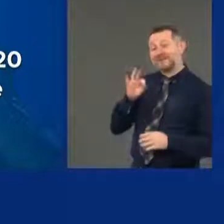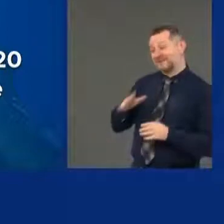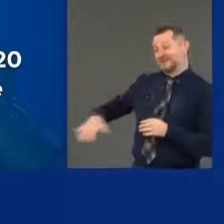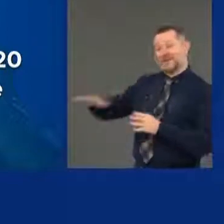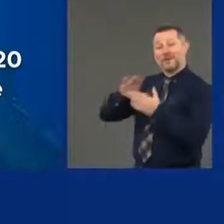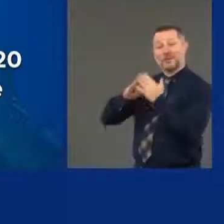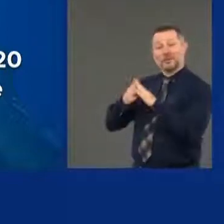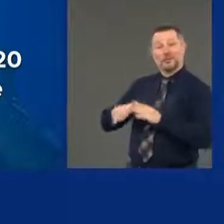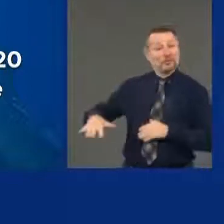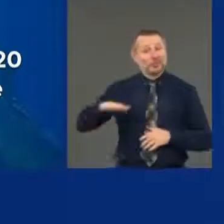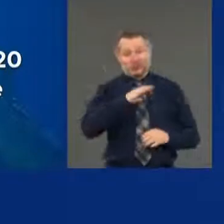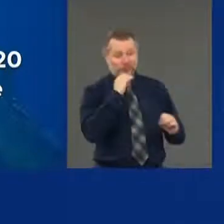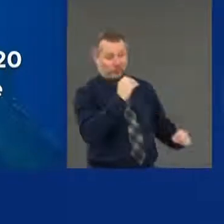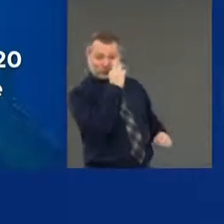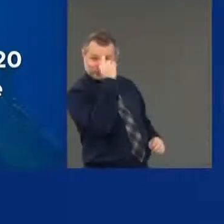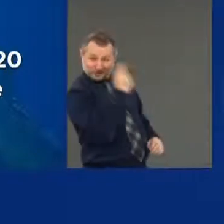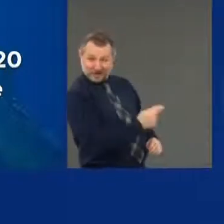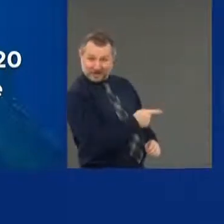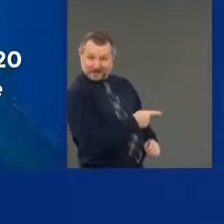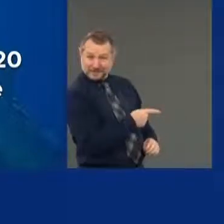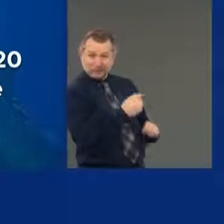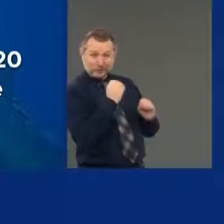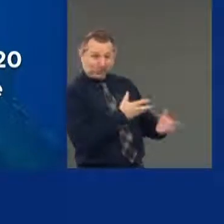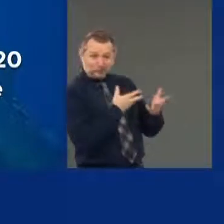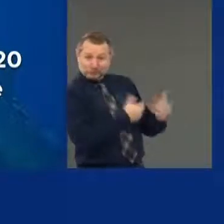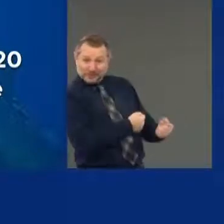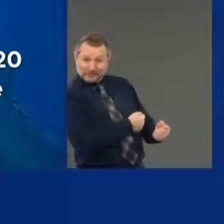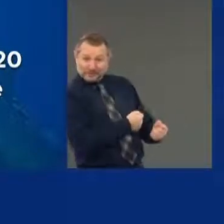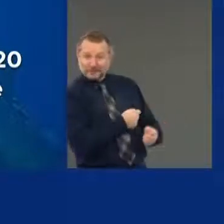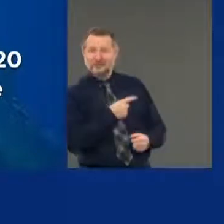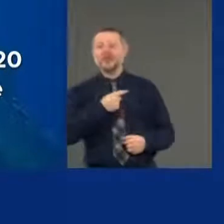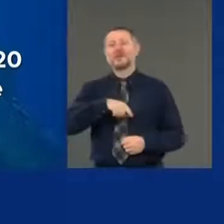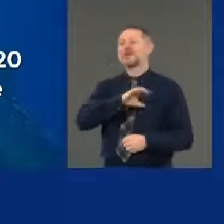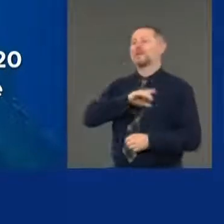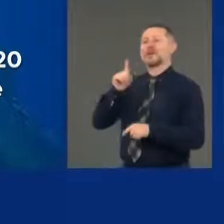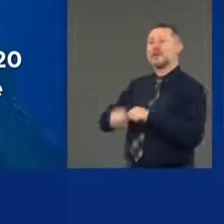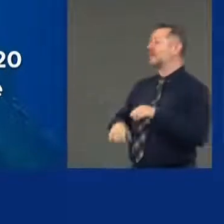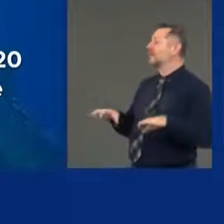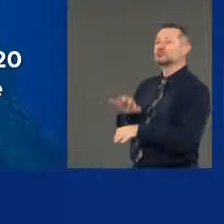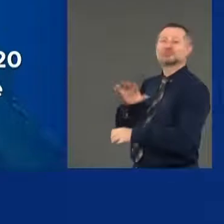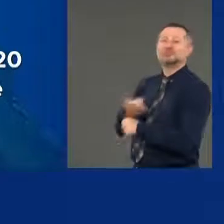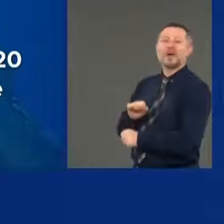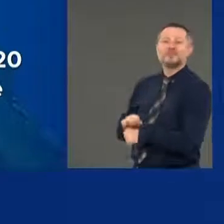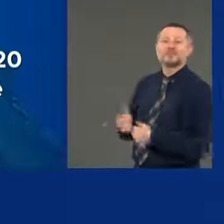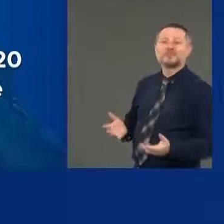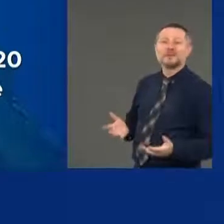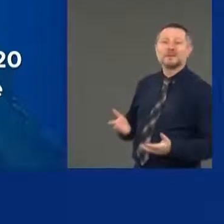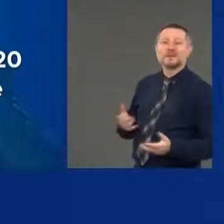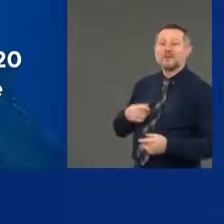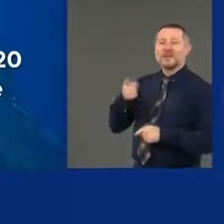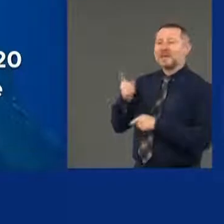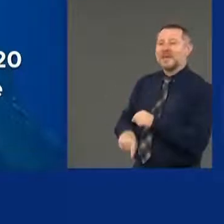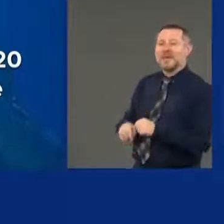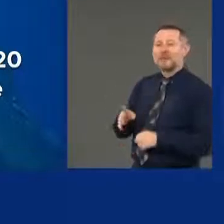police cannot do their job. The police can't do their job despite the community.